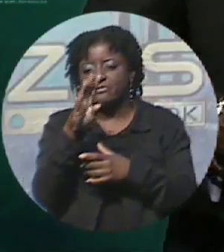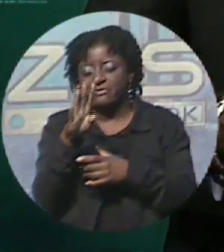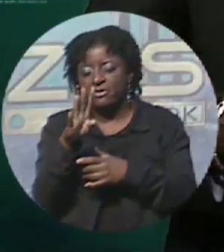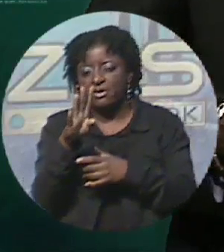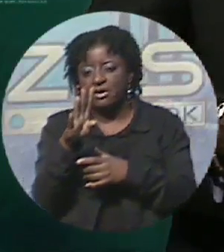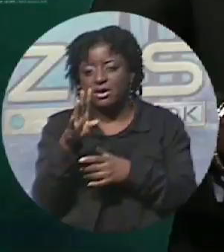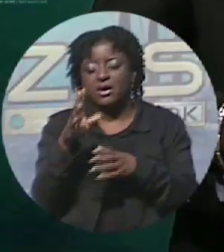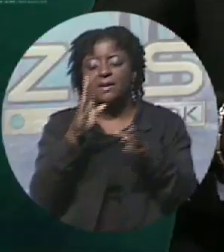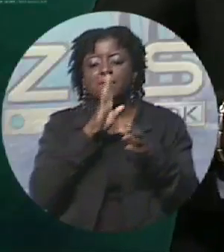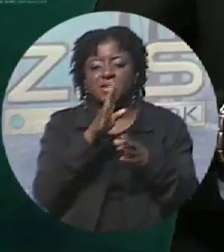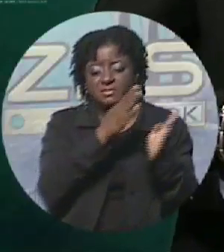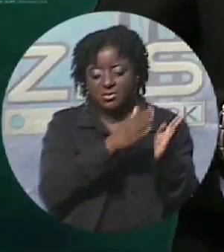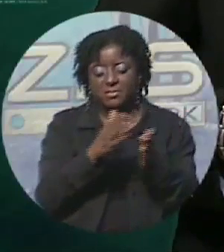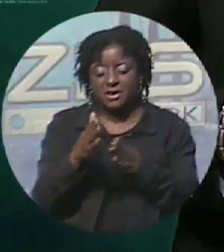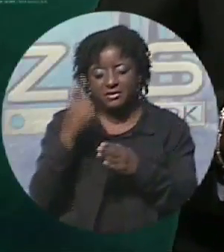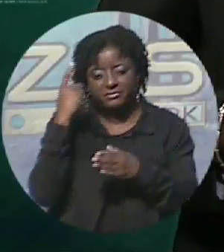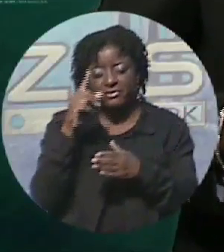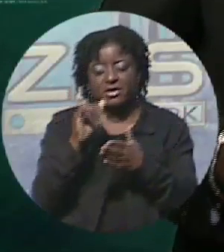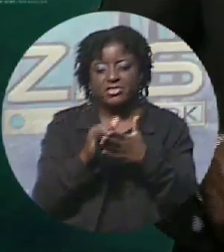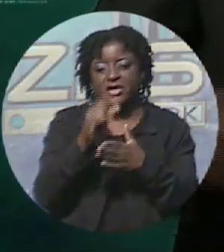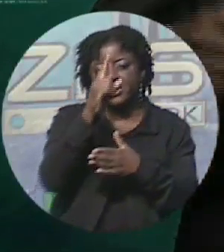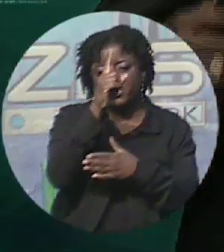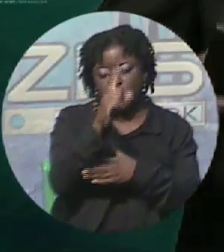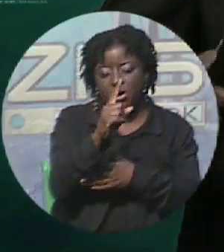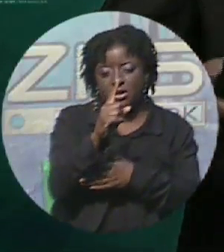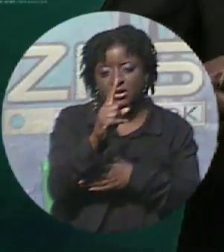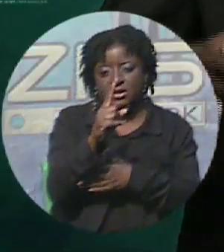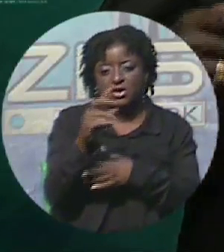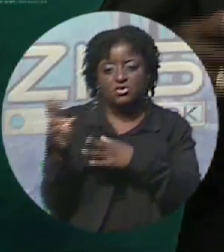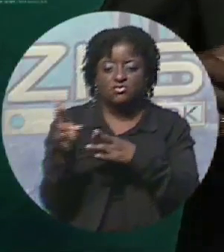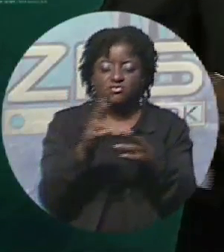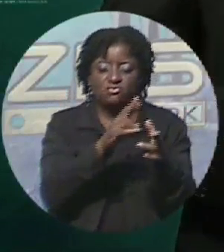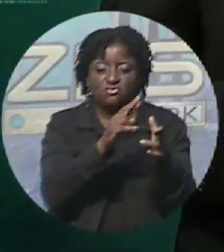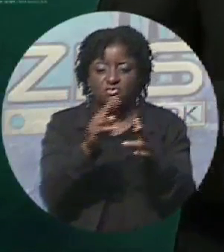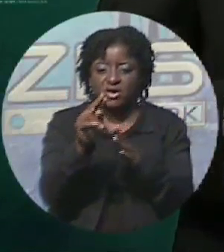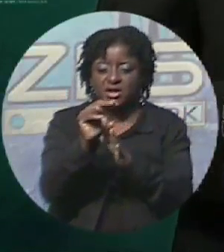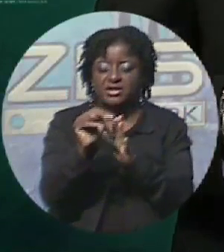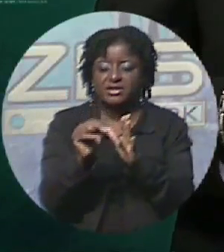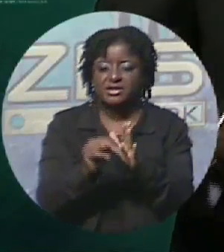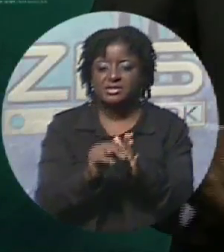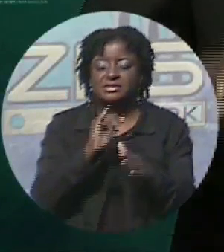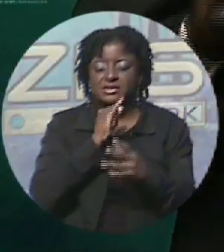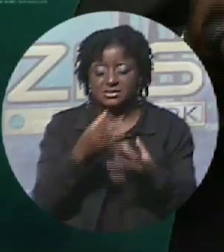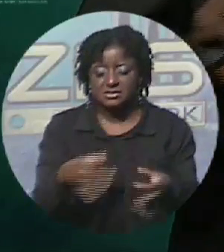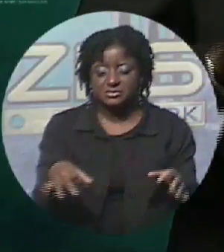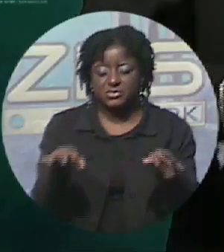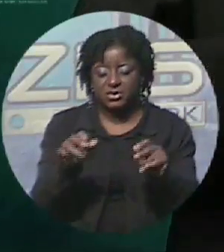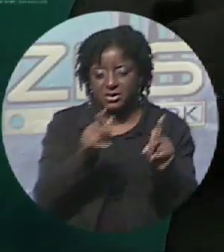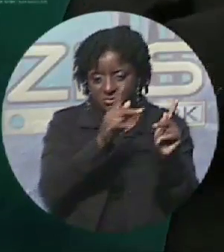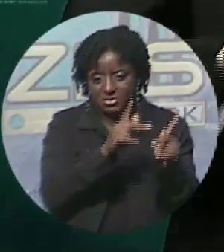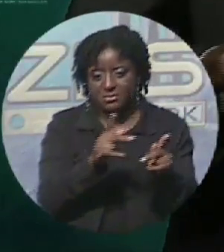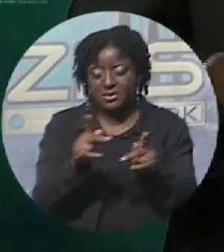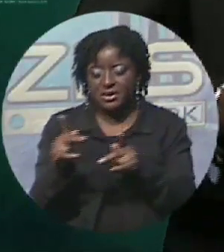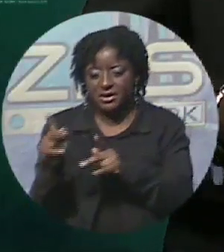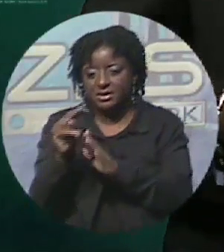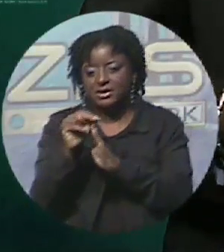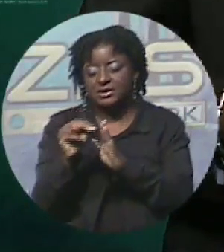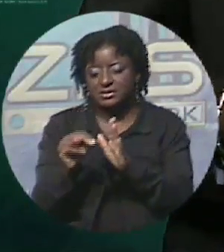one that is expected to affect our community. Hence, readiness is the key word. Preparedness, I should say, should be the buzzword throughout 2015.